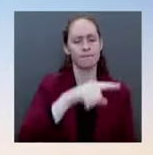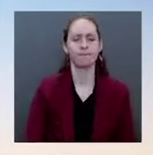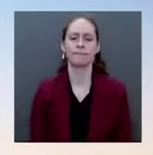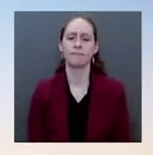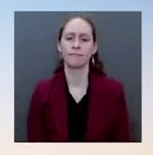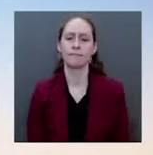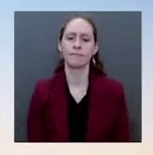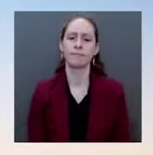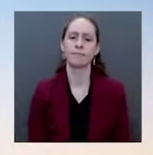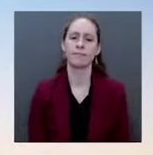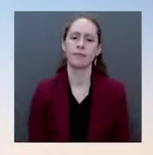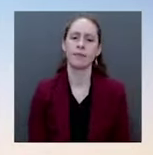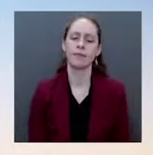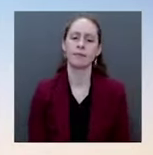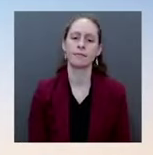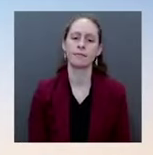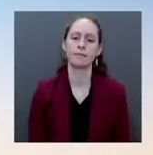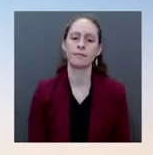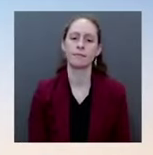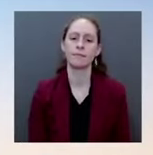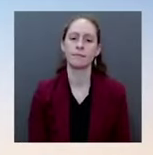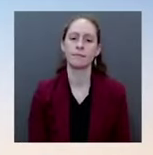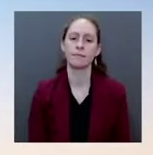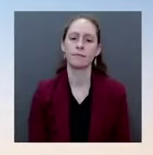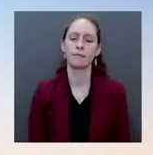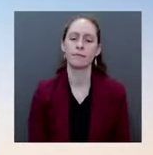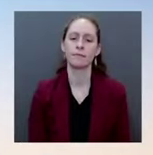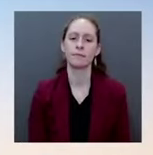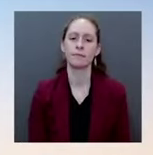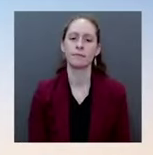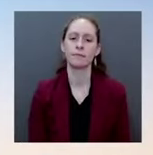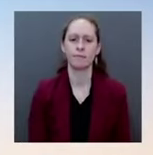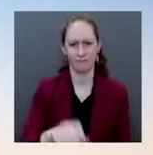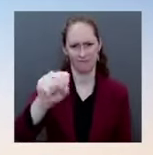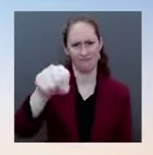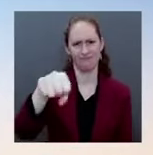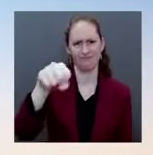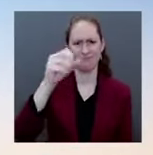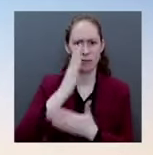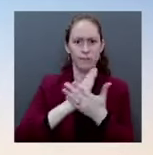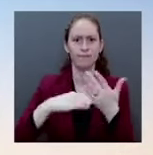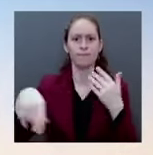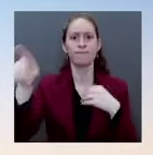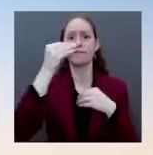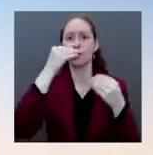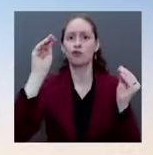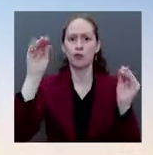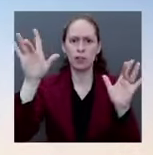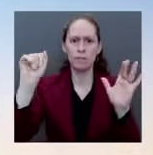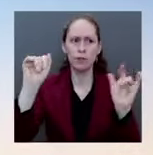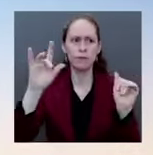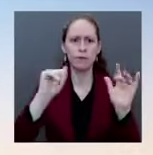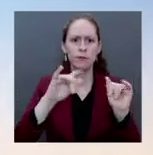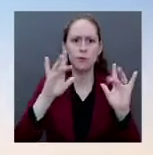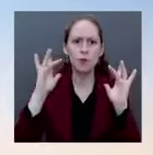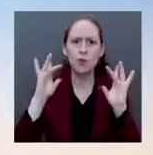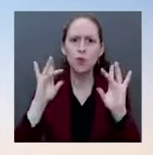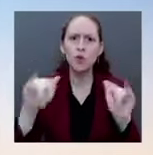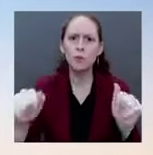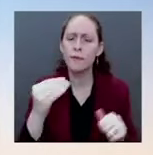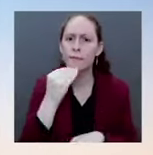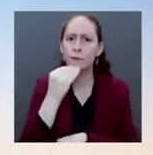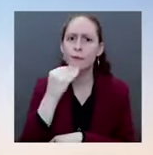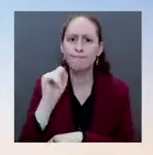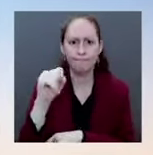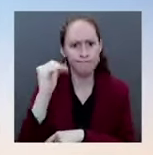otherwise. What we've seen overall, if you look at retail inventories, including grocery store inventories, they're actually higher now than they were